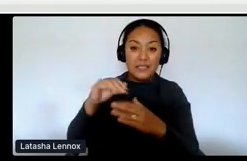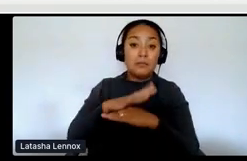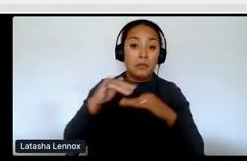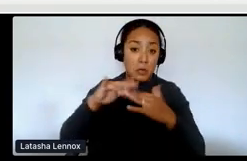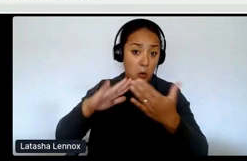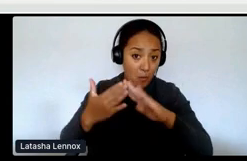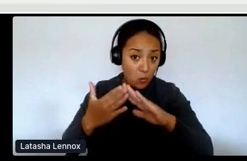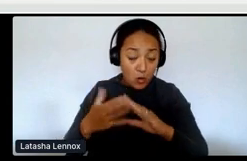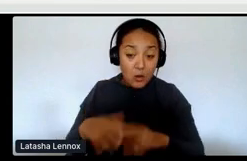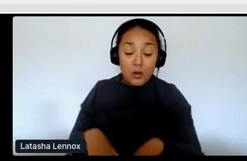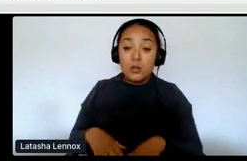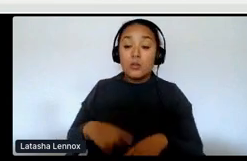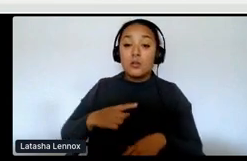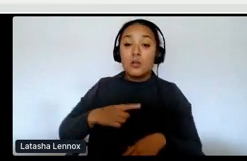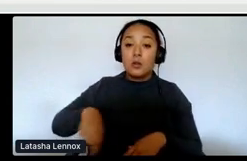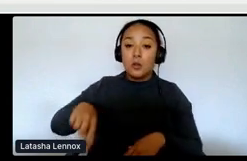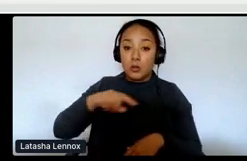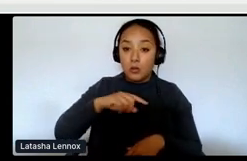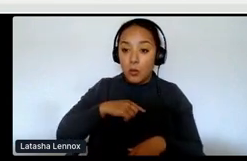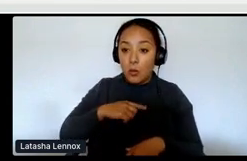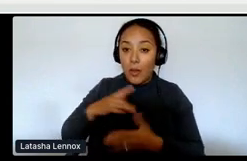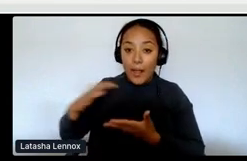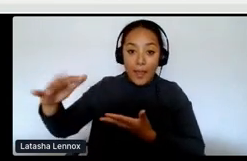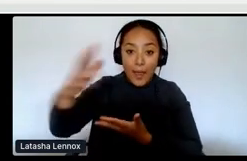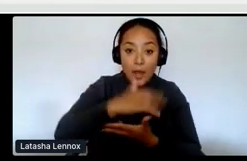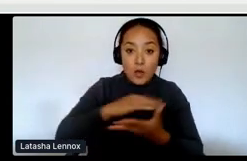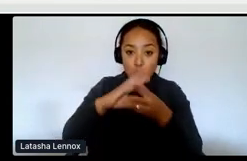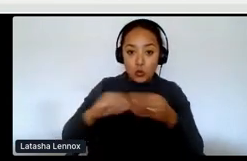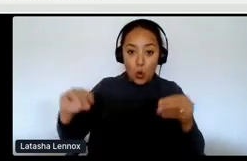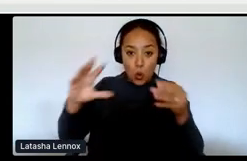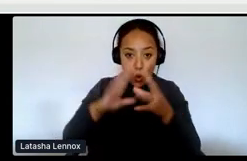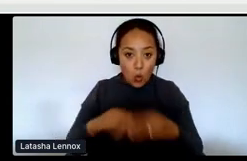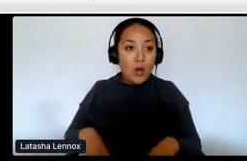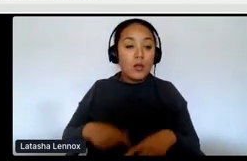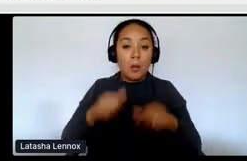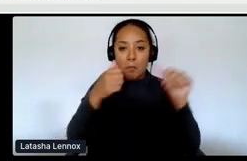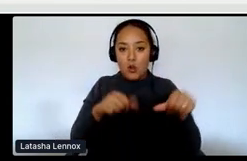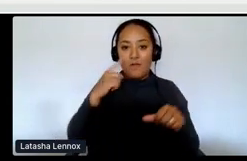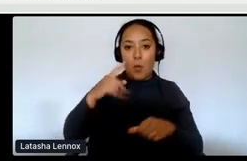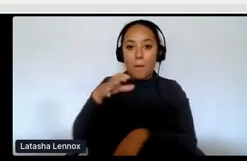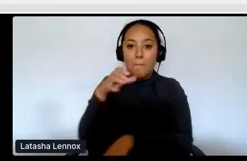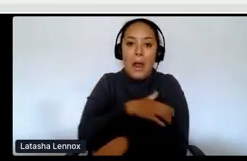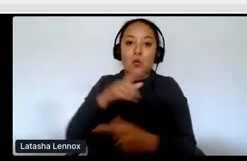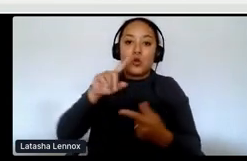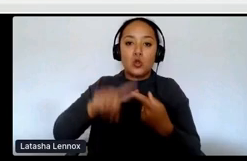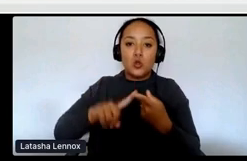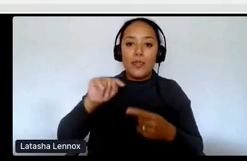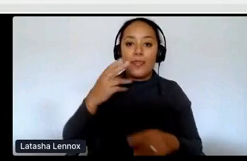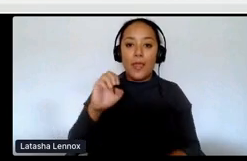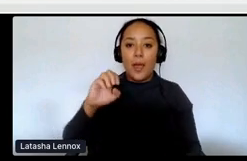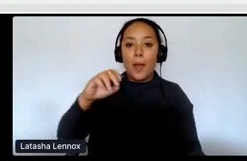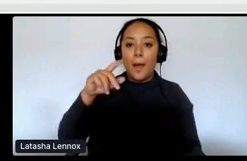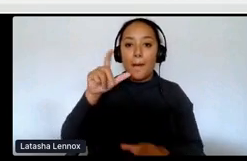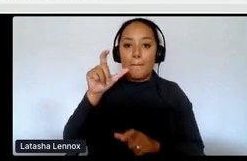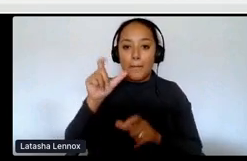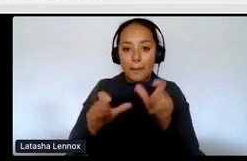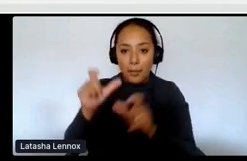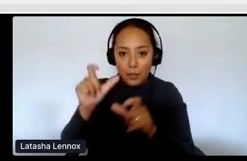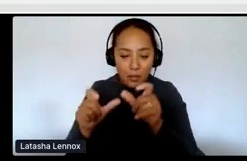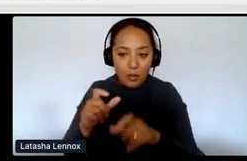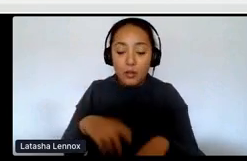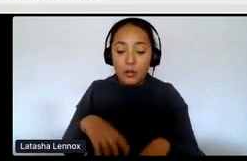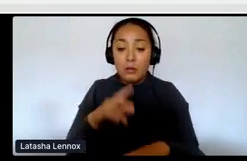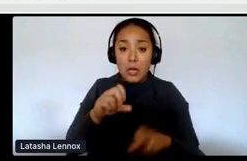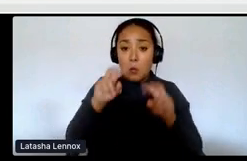profiled some of these stories on Power to the People. You can watch Power to the People on Lumi, on APTN. I think it's like $4